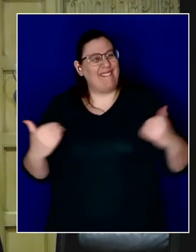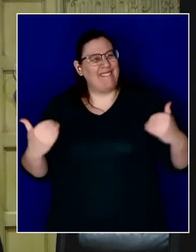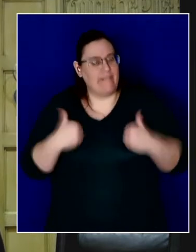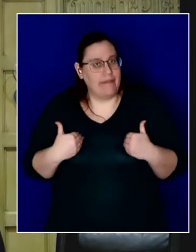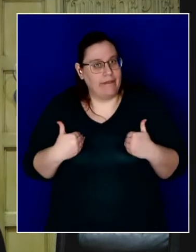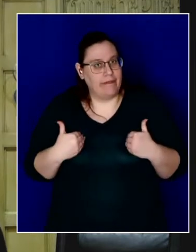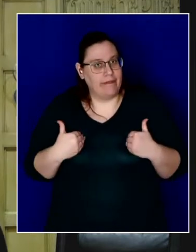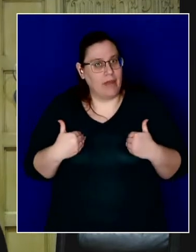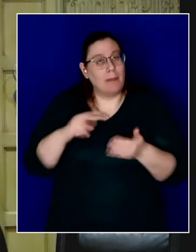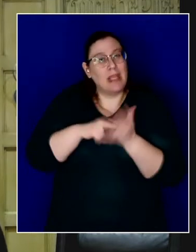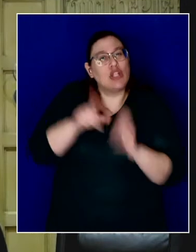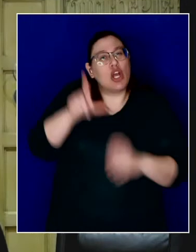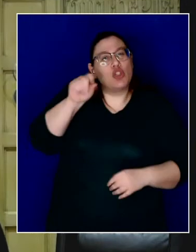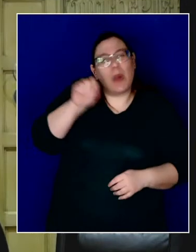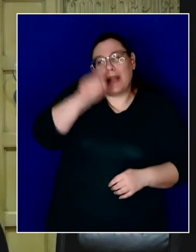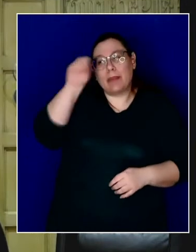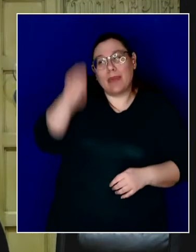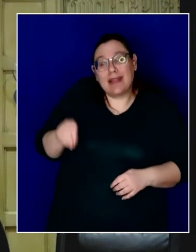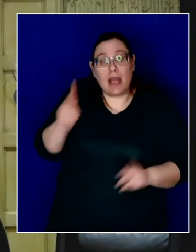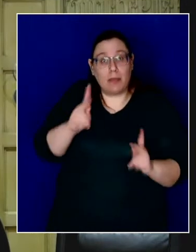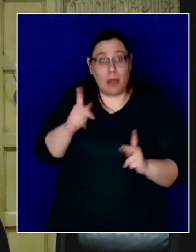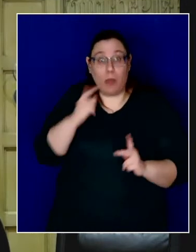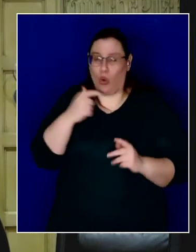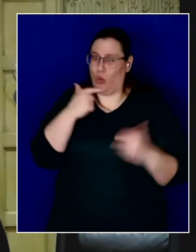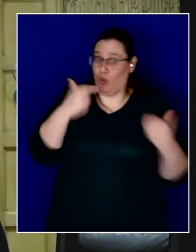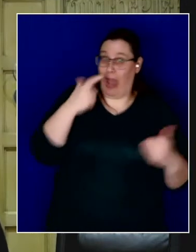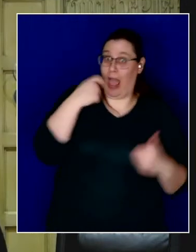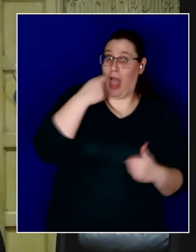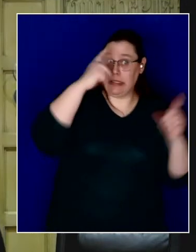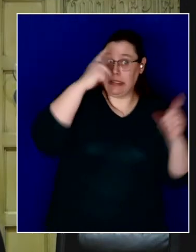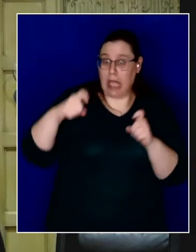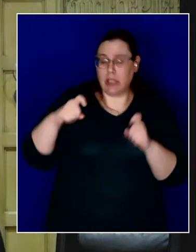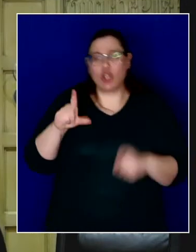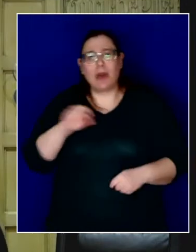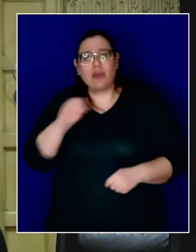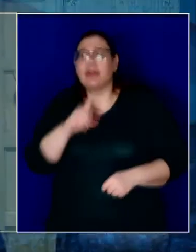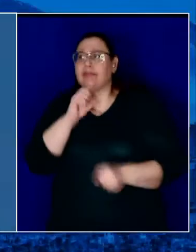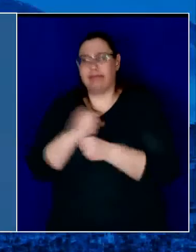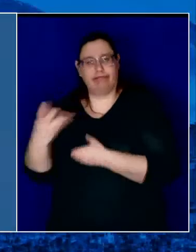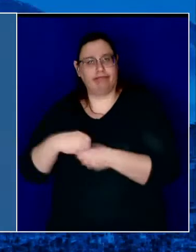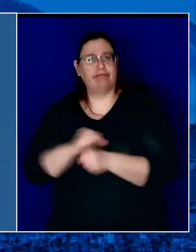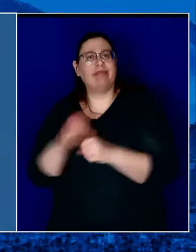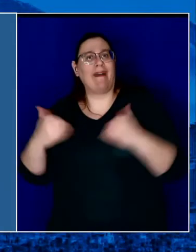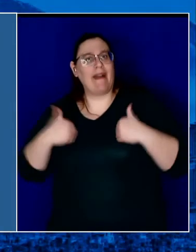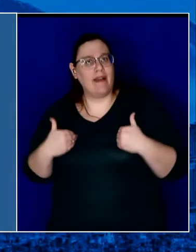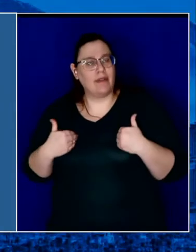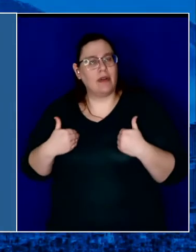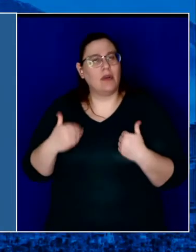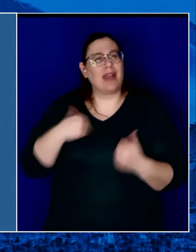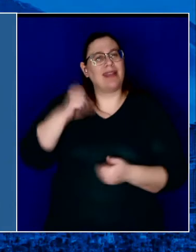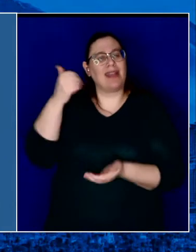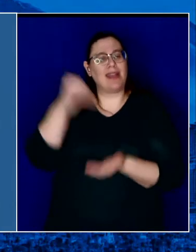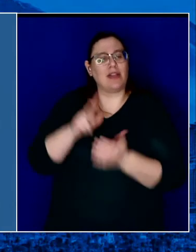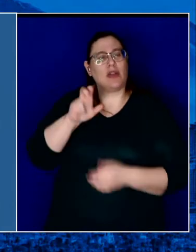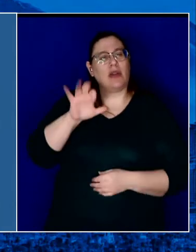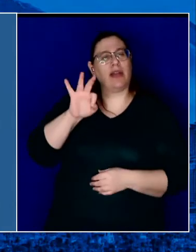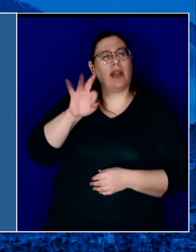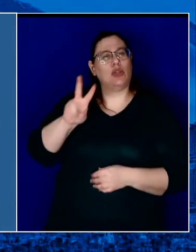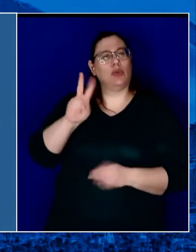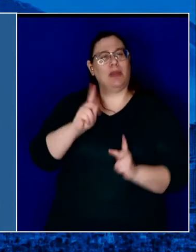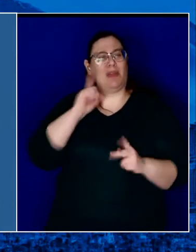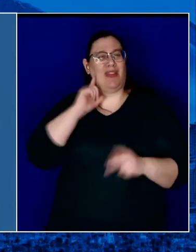20% test positivity across LA County. We had 10,392 infections today in LA County.